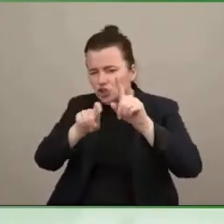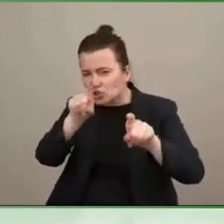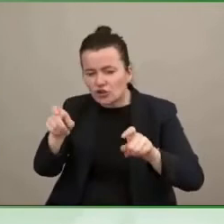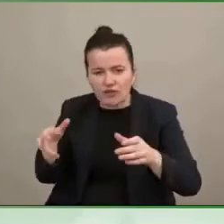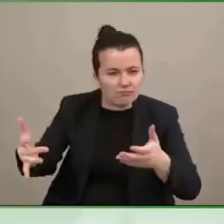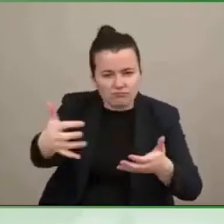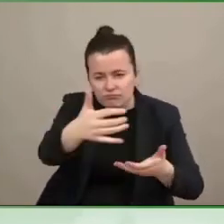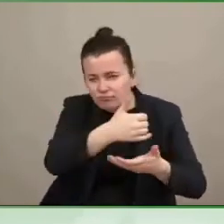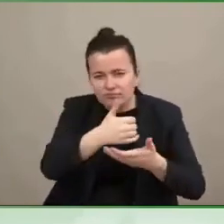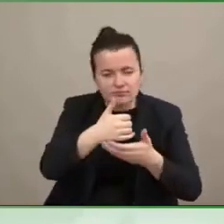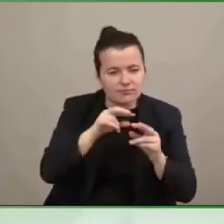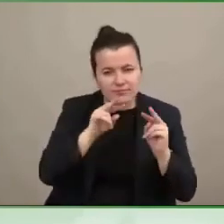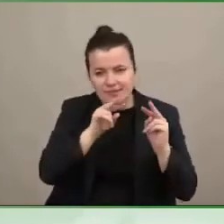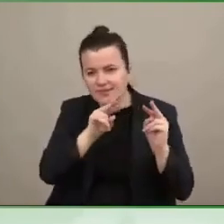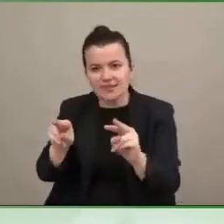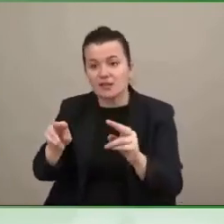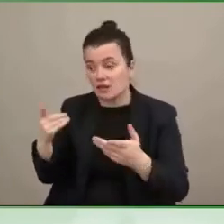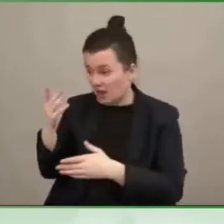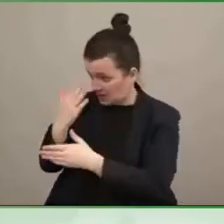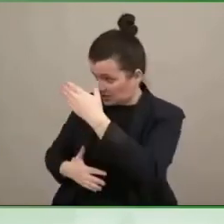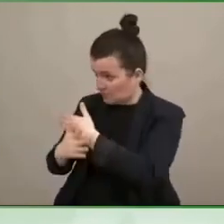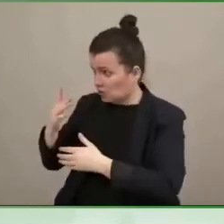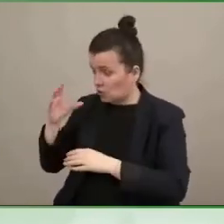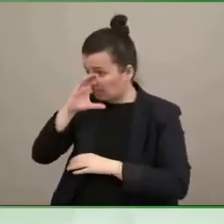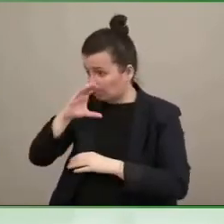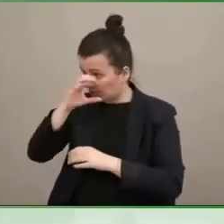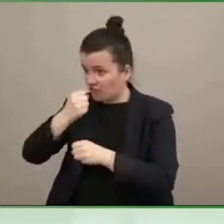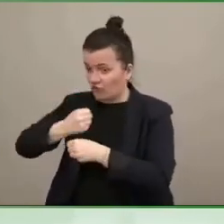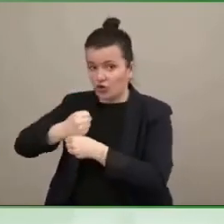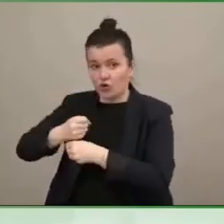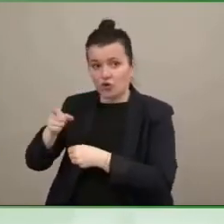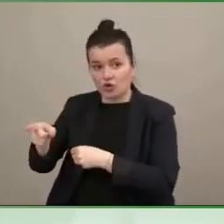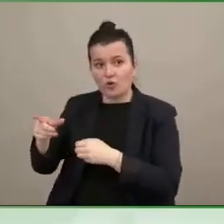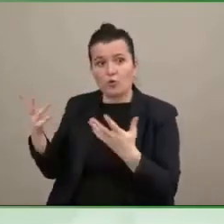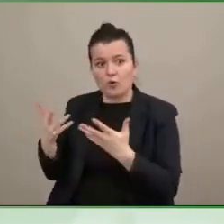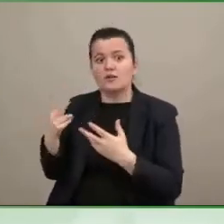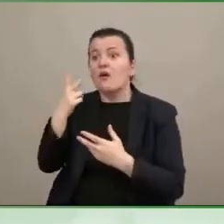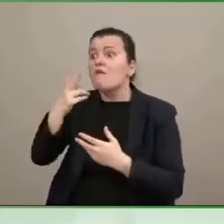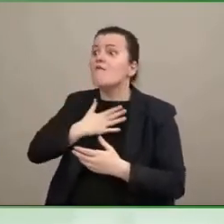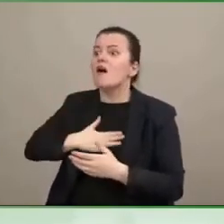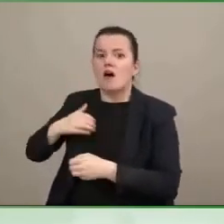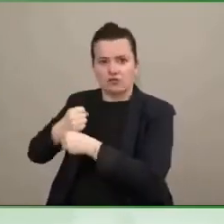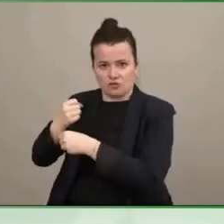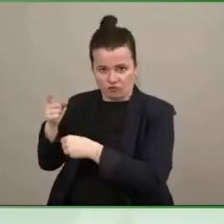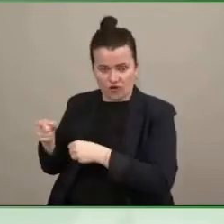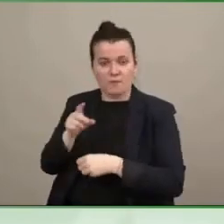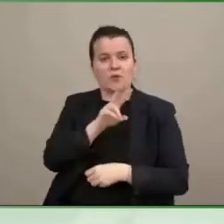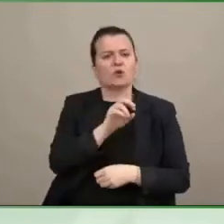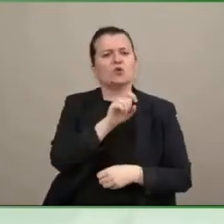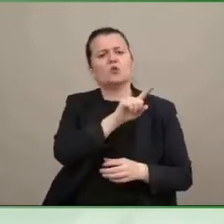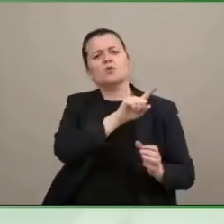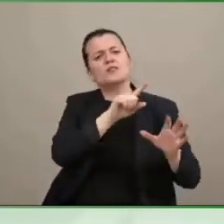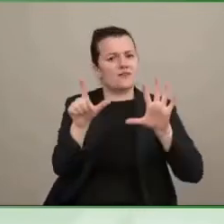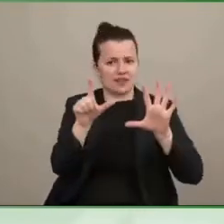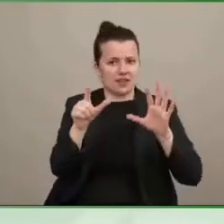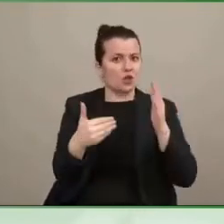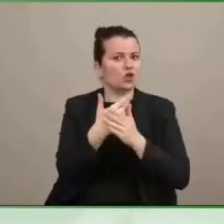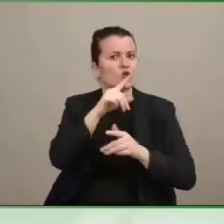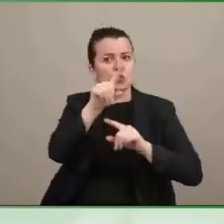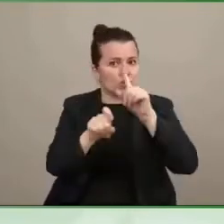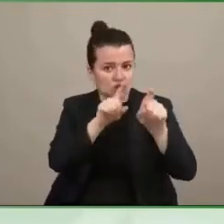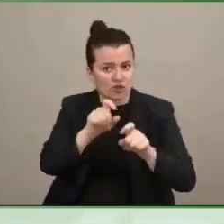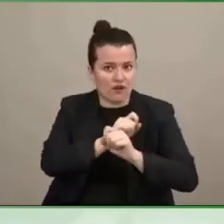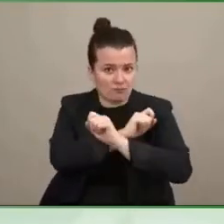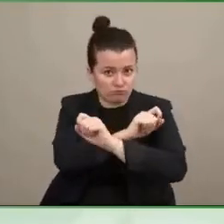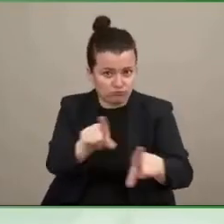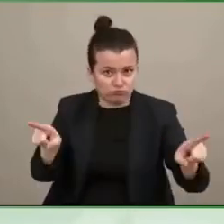And when we did a survey in 2017, along with the University of New Hampshire, we would and that survey was with supervisors